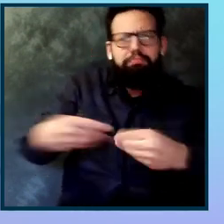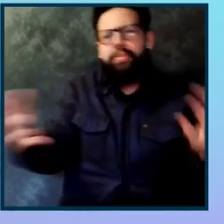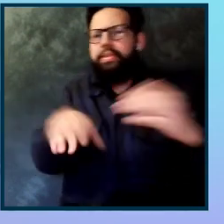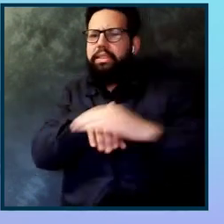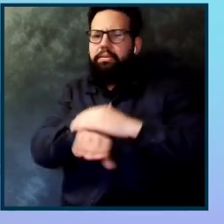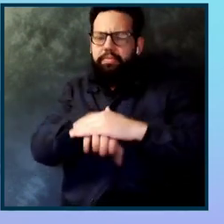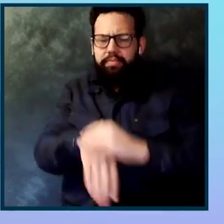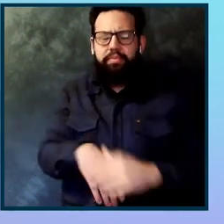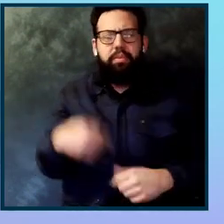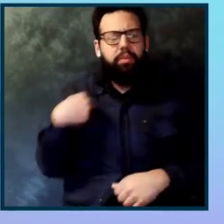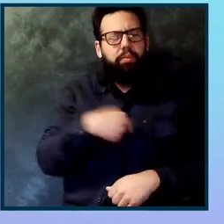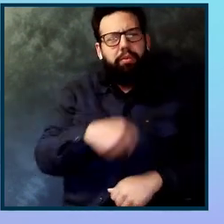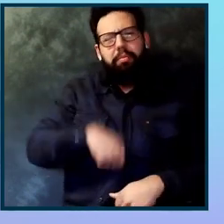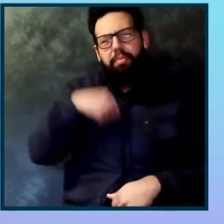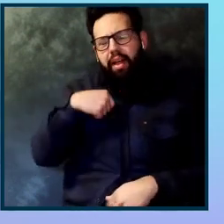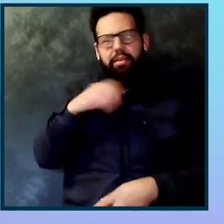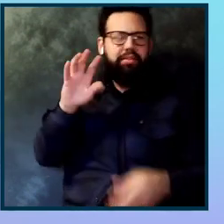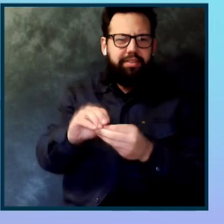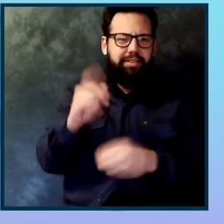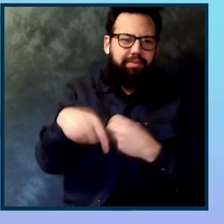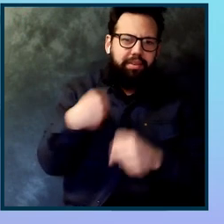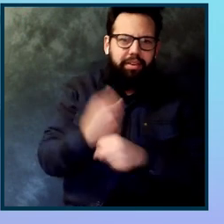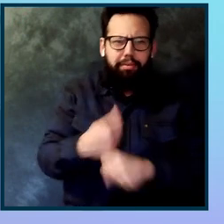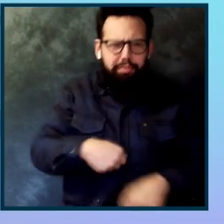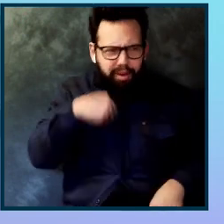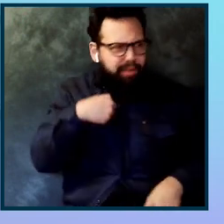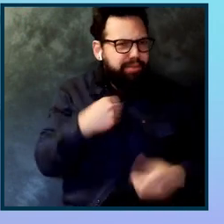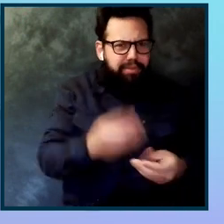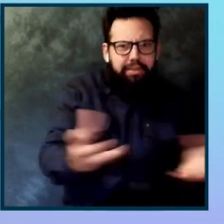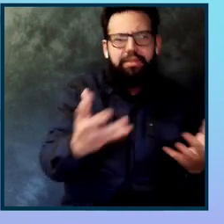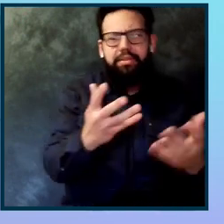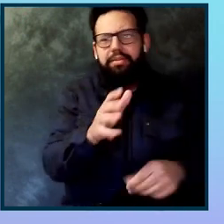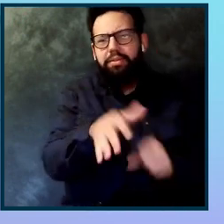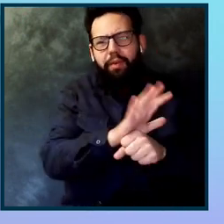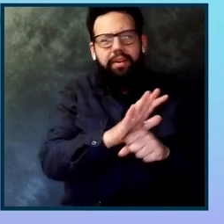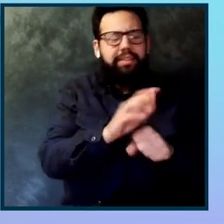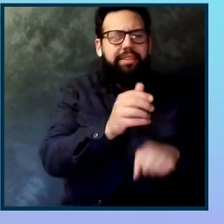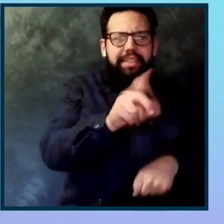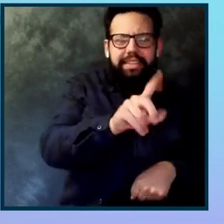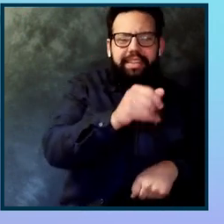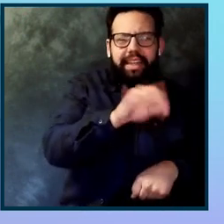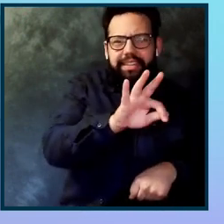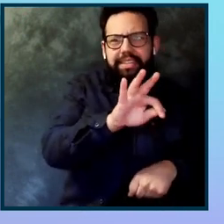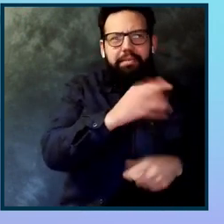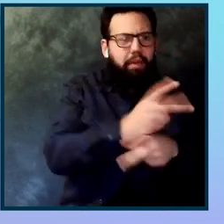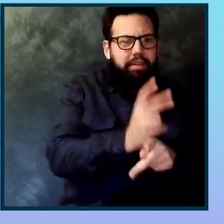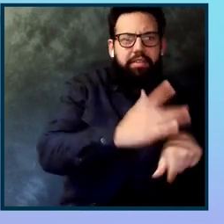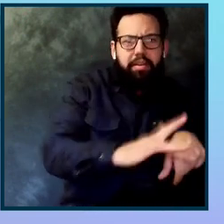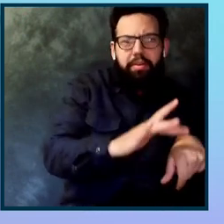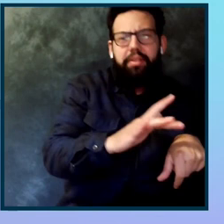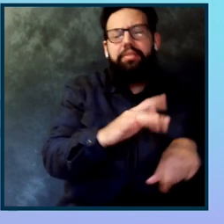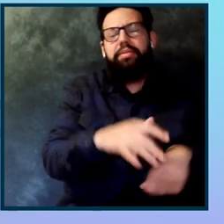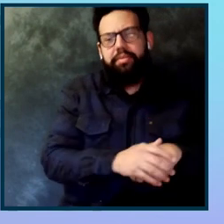the last year to have helped make COVID-19 related sites and applications accessible, it's unfortunate that the progress often still followed on